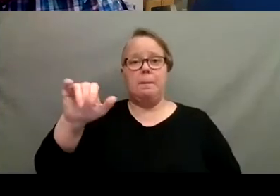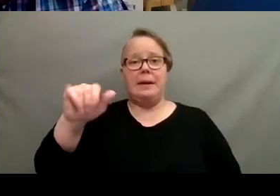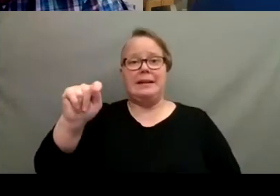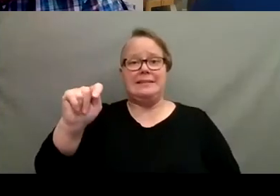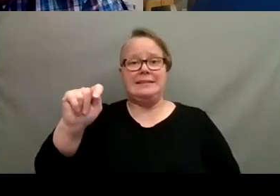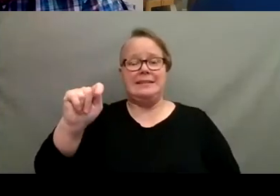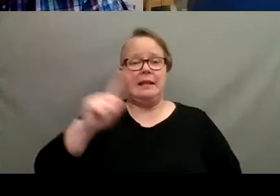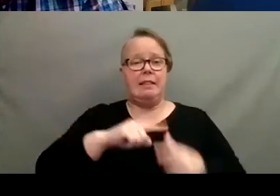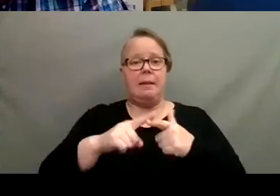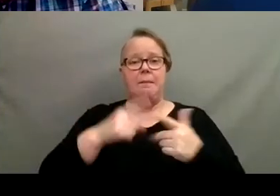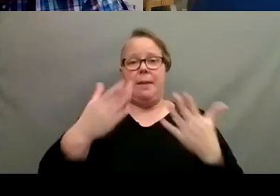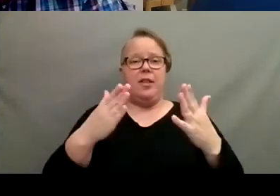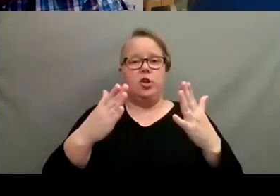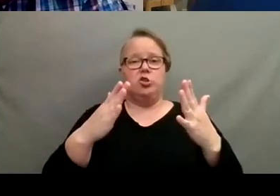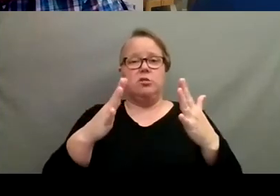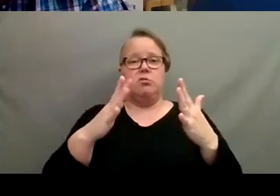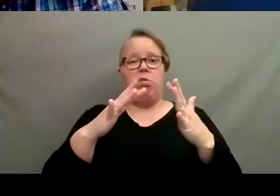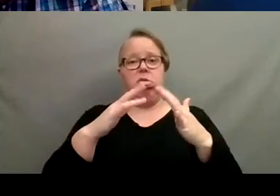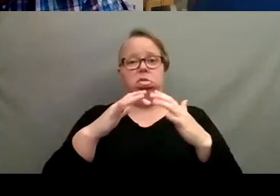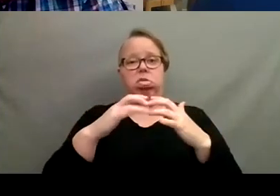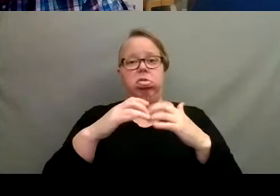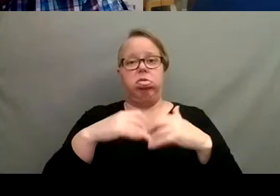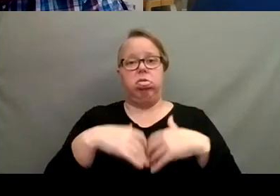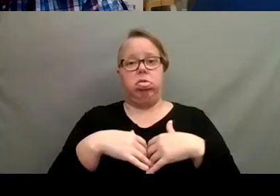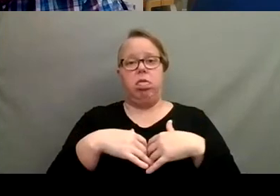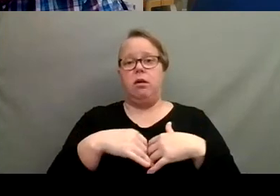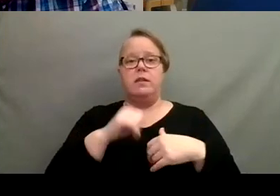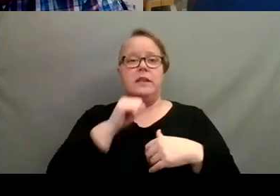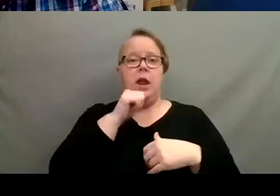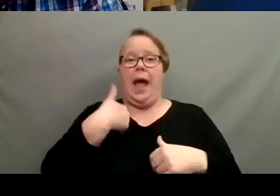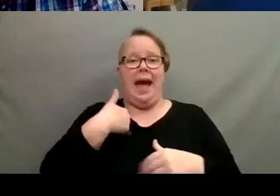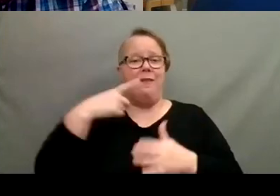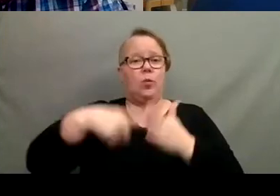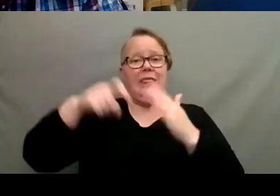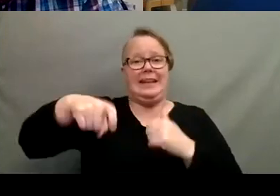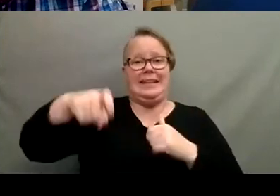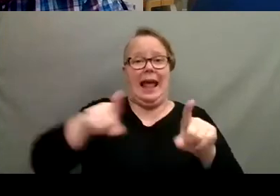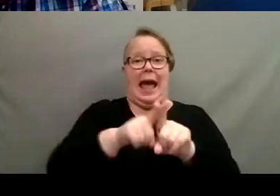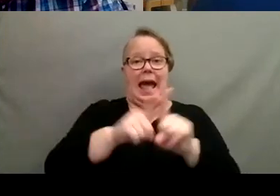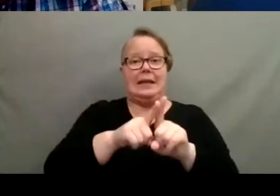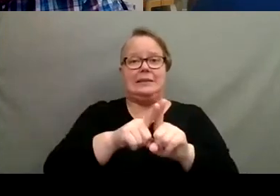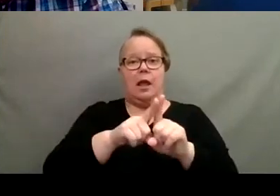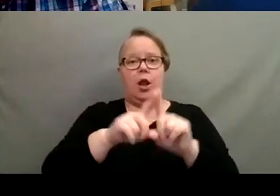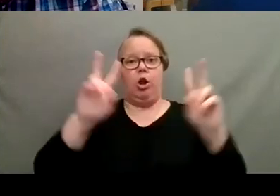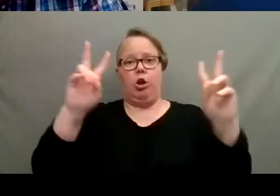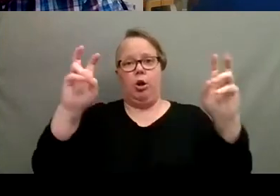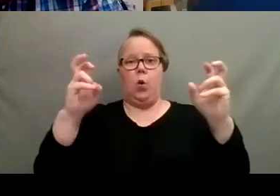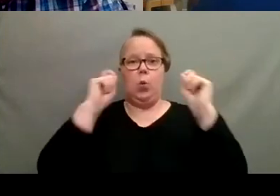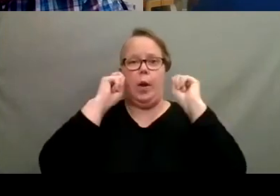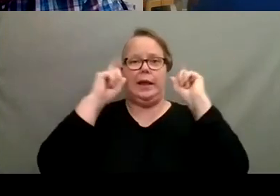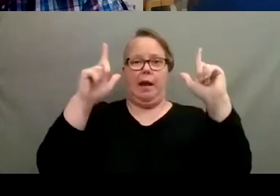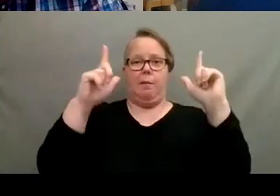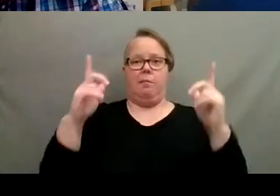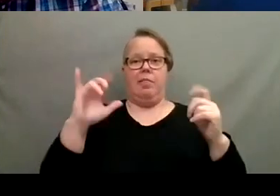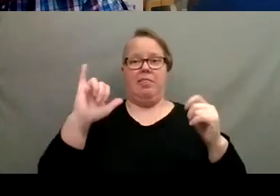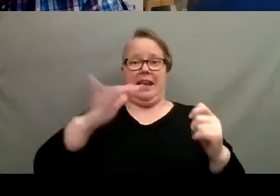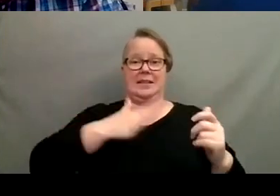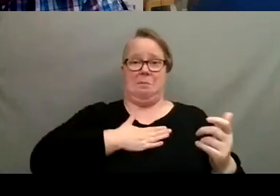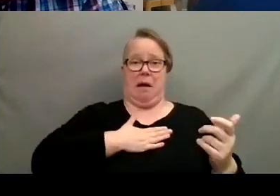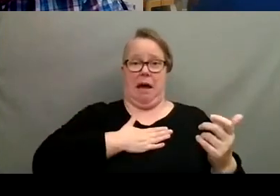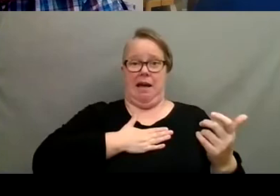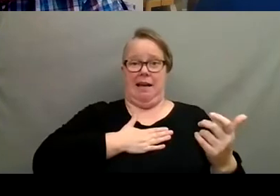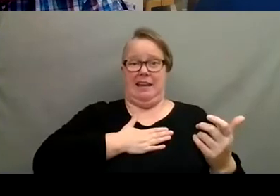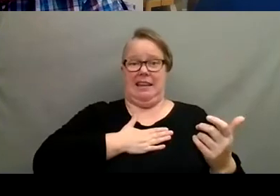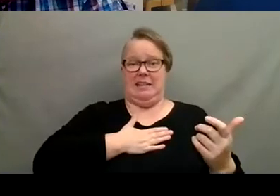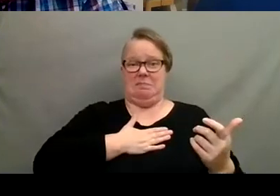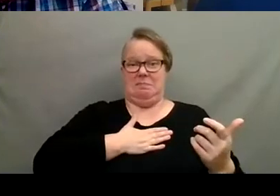may just be kind of fizzling out. They're not getting the requirements that they're needing as they're coming out of dormancy. That would be my kind of